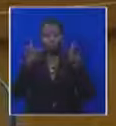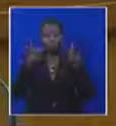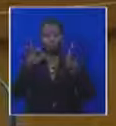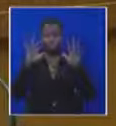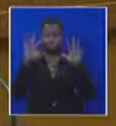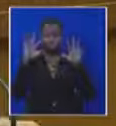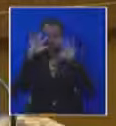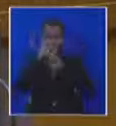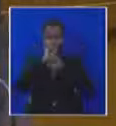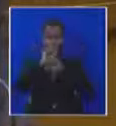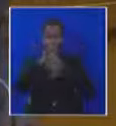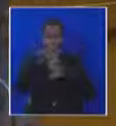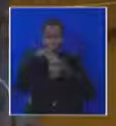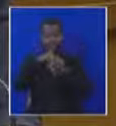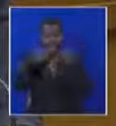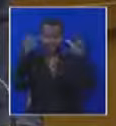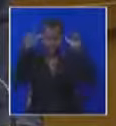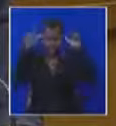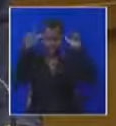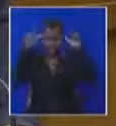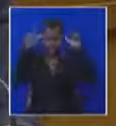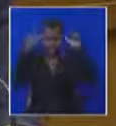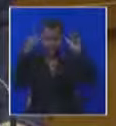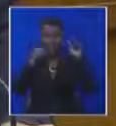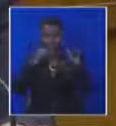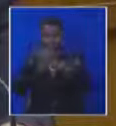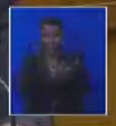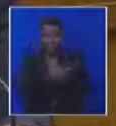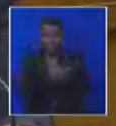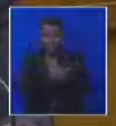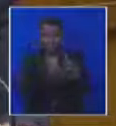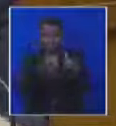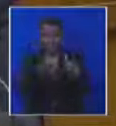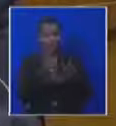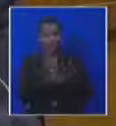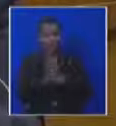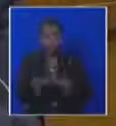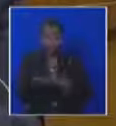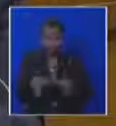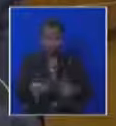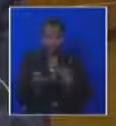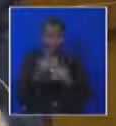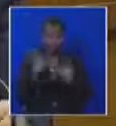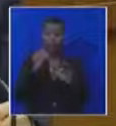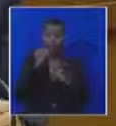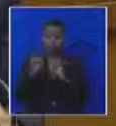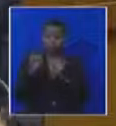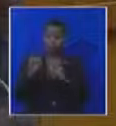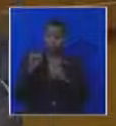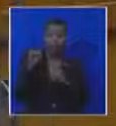places in hell are reserved for those who maintain their neutrality in times of moral crisis.